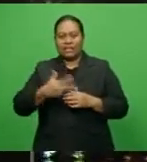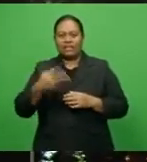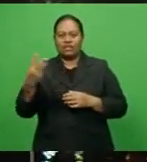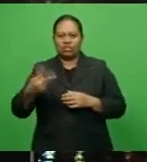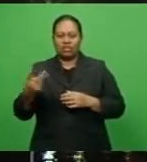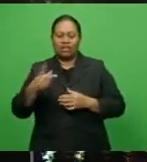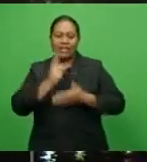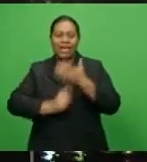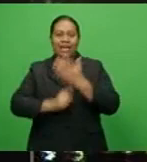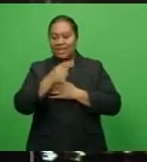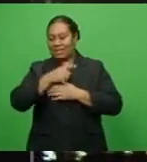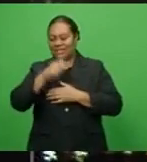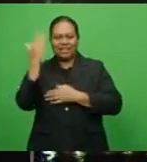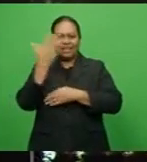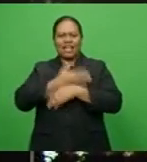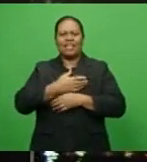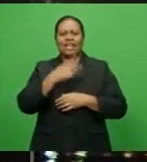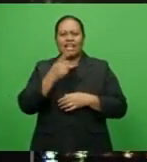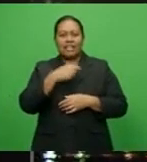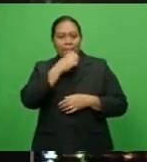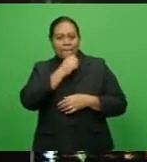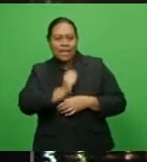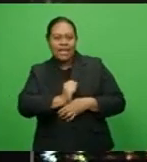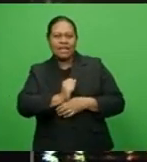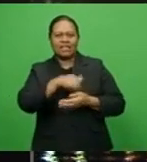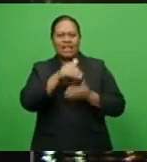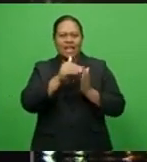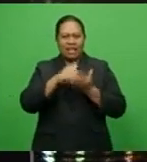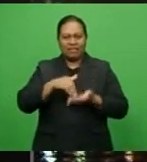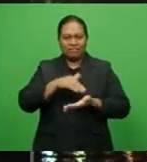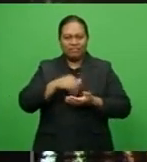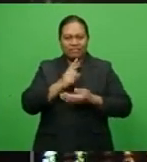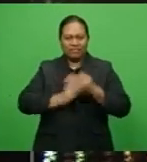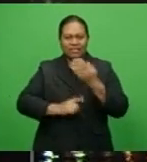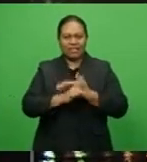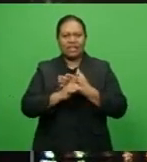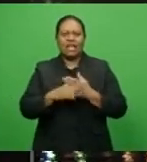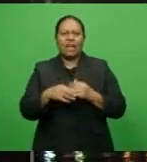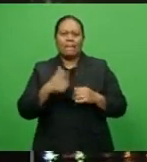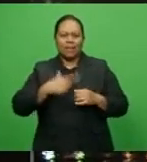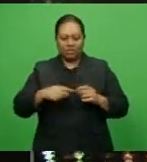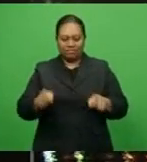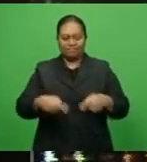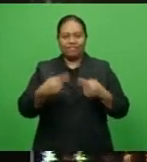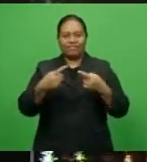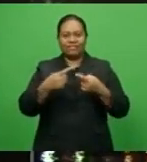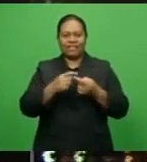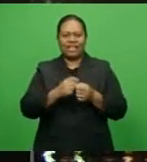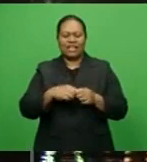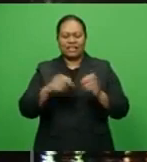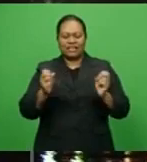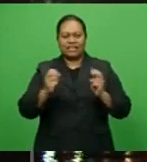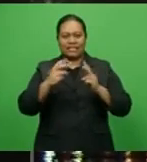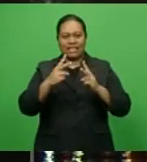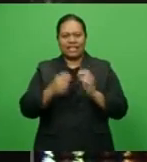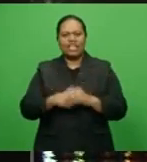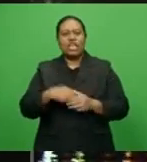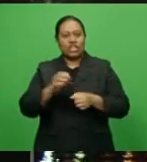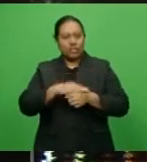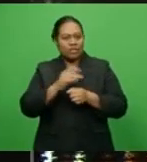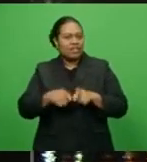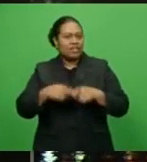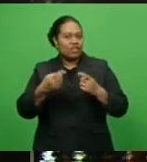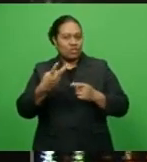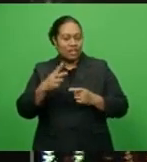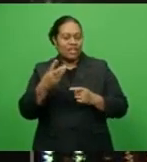last night. The 21-year-old debuted in the NRL last week, coming off the bench against the Sydney Roosters. His try made a difference in the 23rd